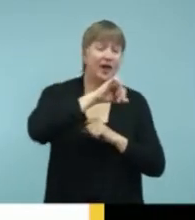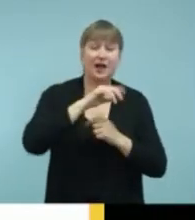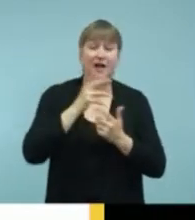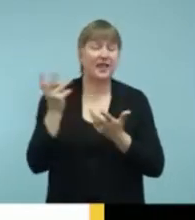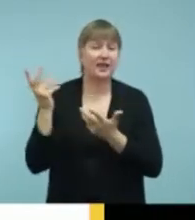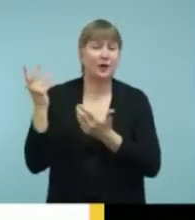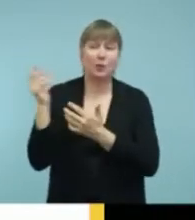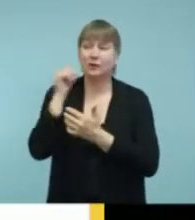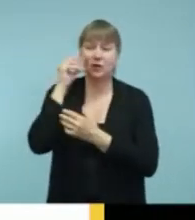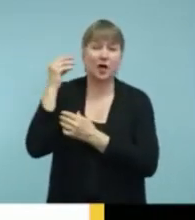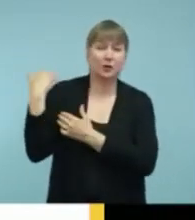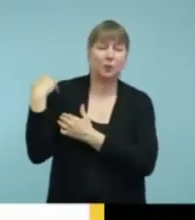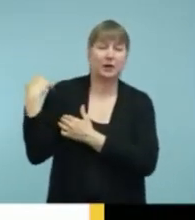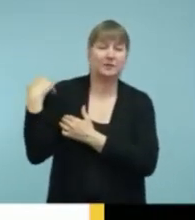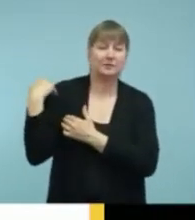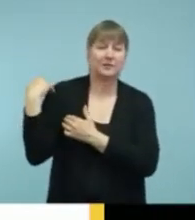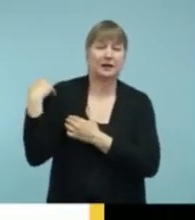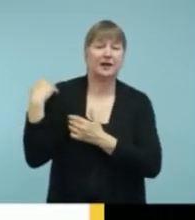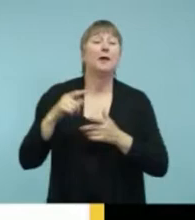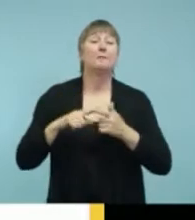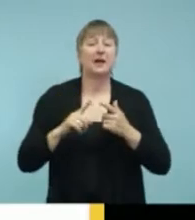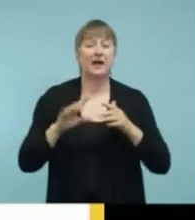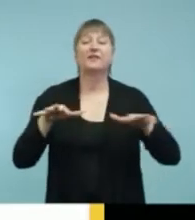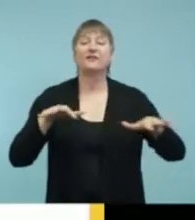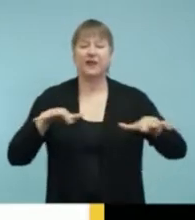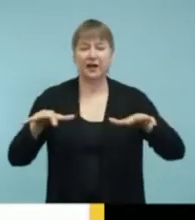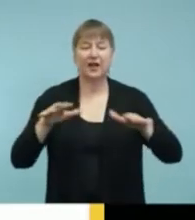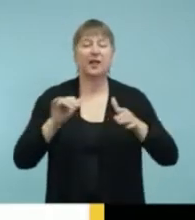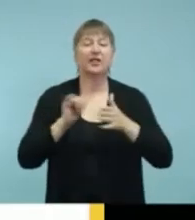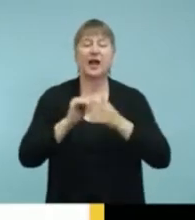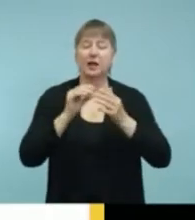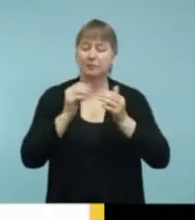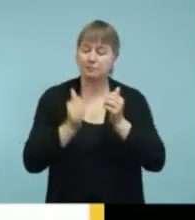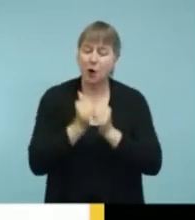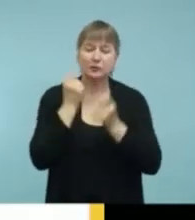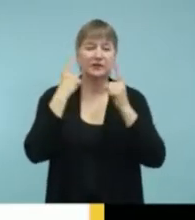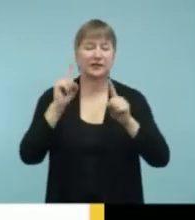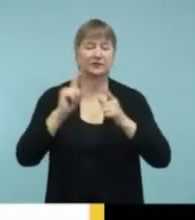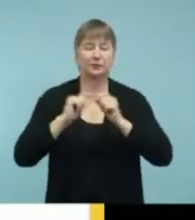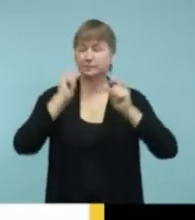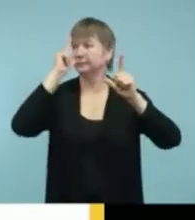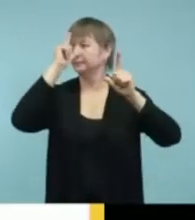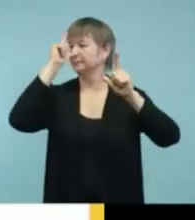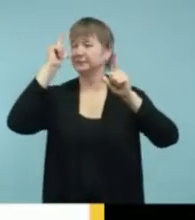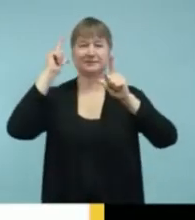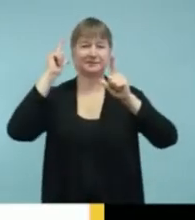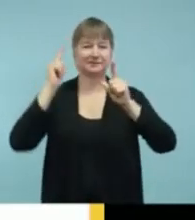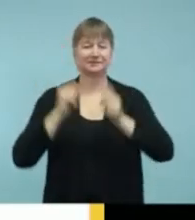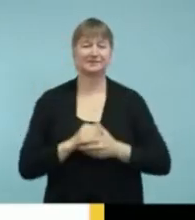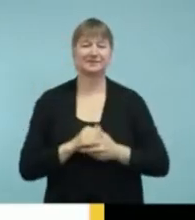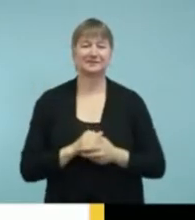vibration is the most effective way to alert a person with hearing loss. Next slide.